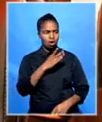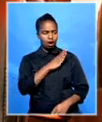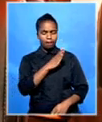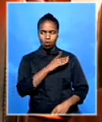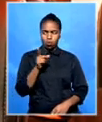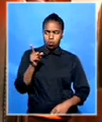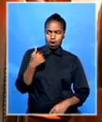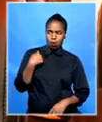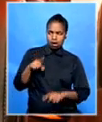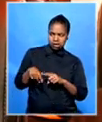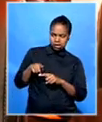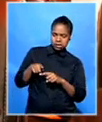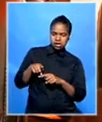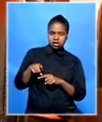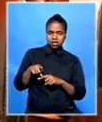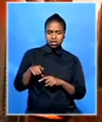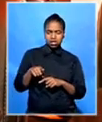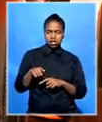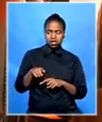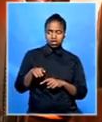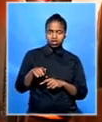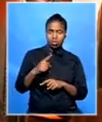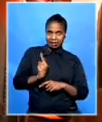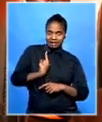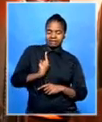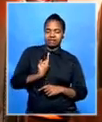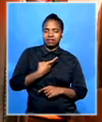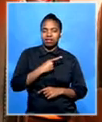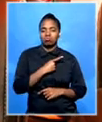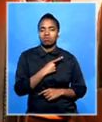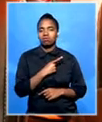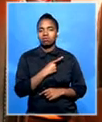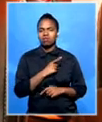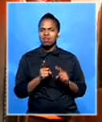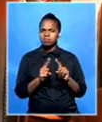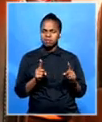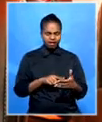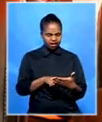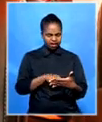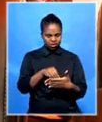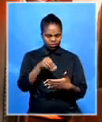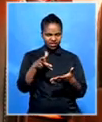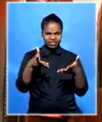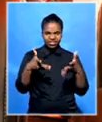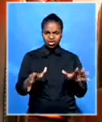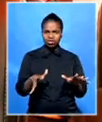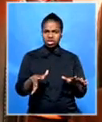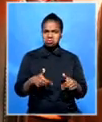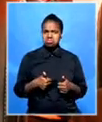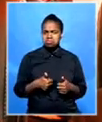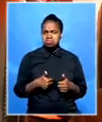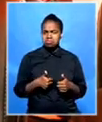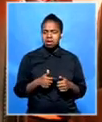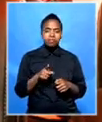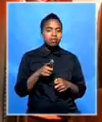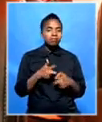threat, or the commander as a threat to him. But after the elections, this does no